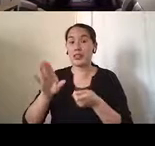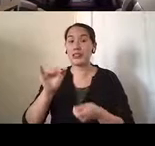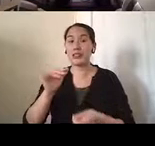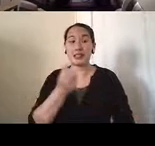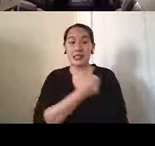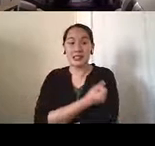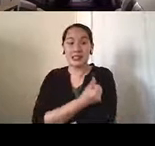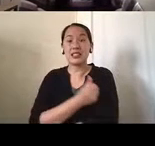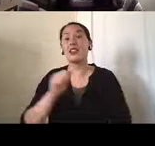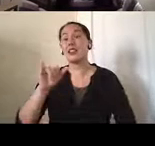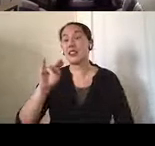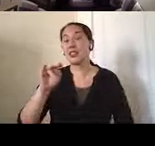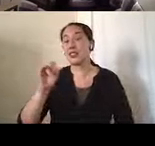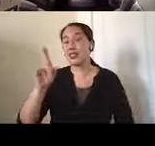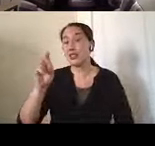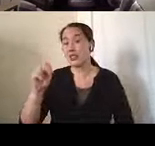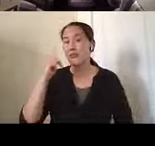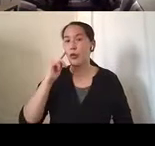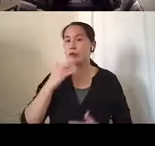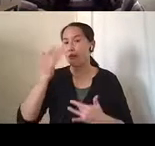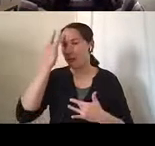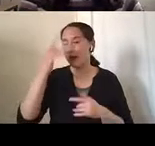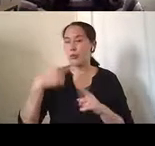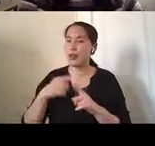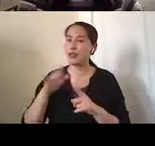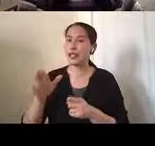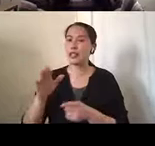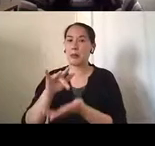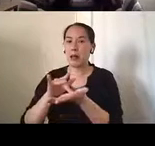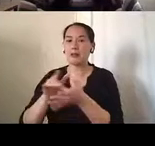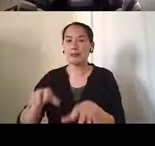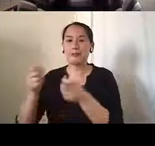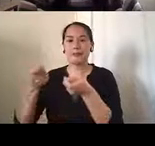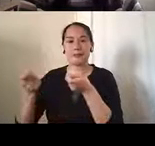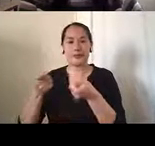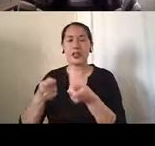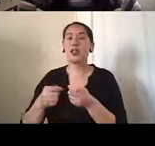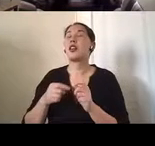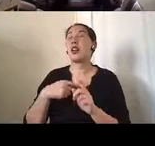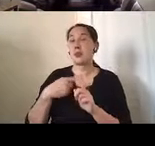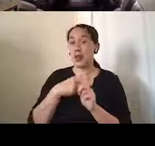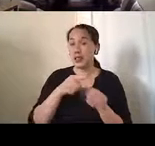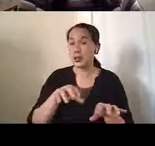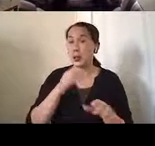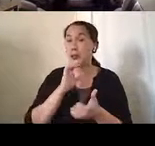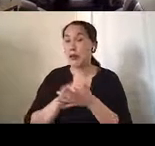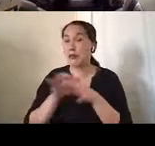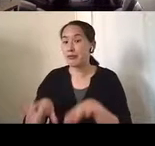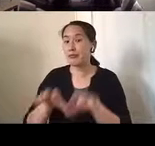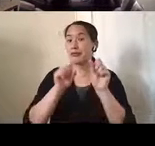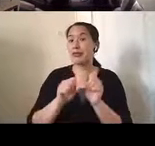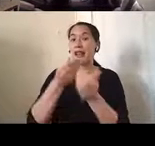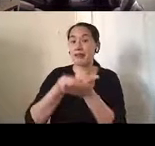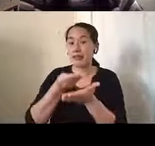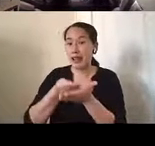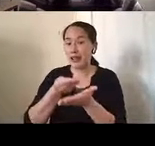diabetes and taking over medication management. She had to step in and take over their finances, building, organizing his